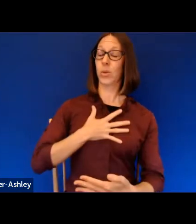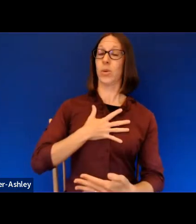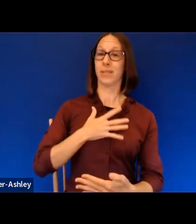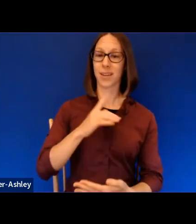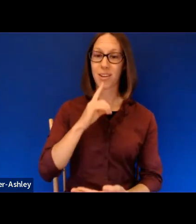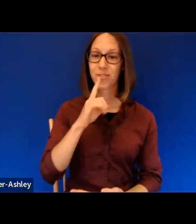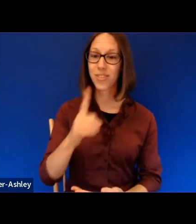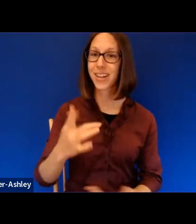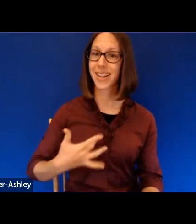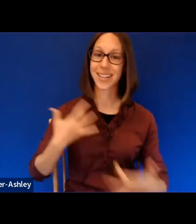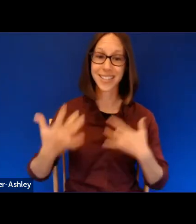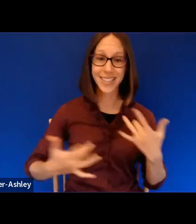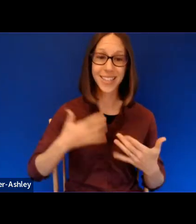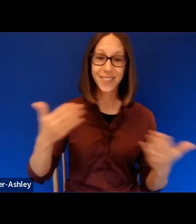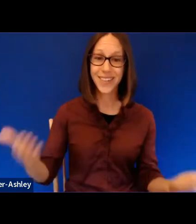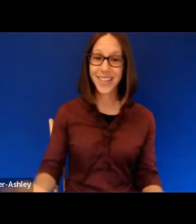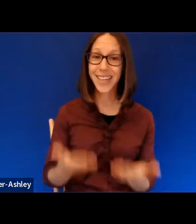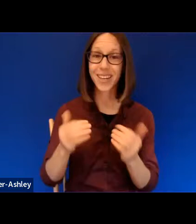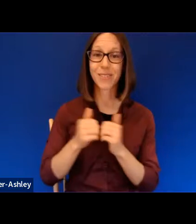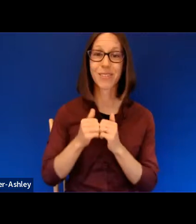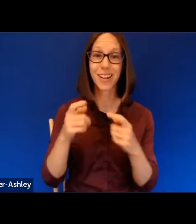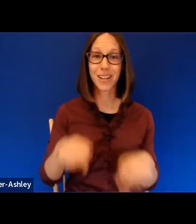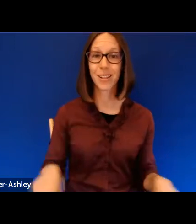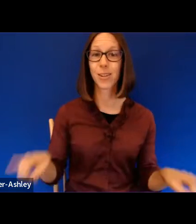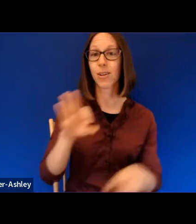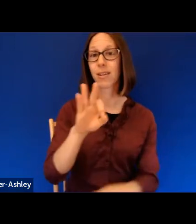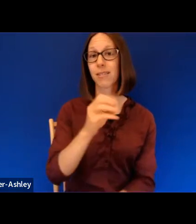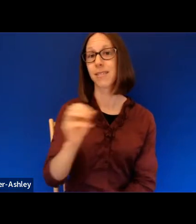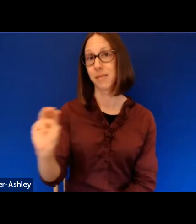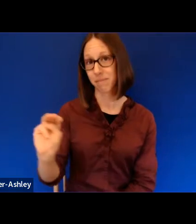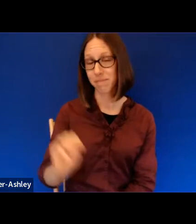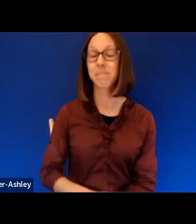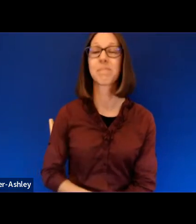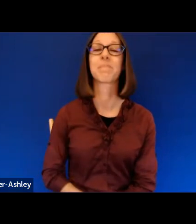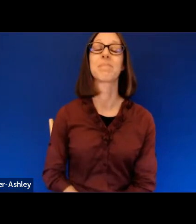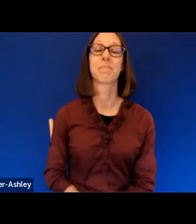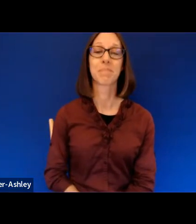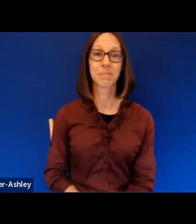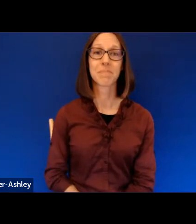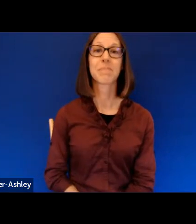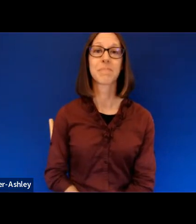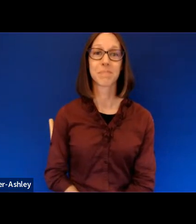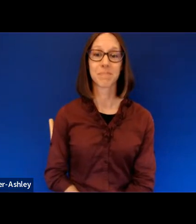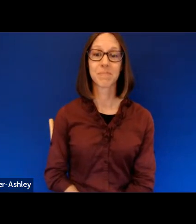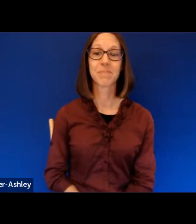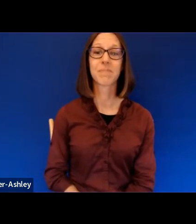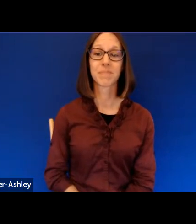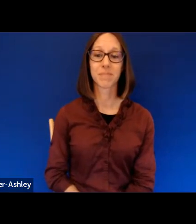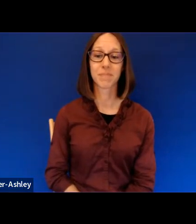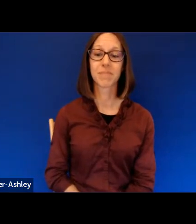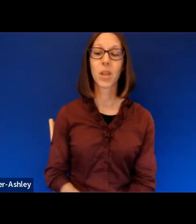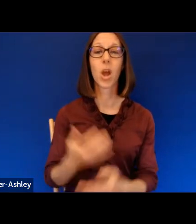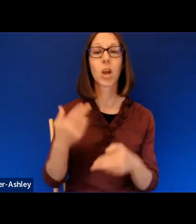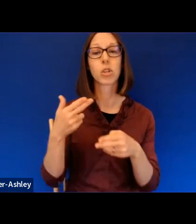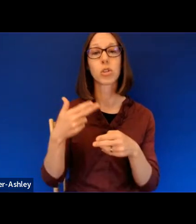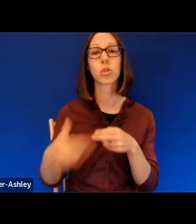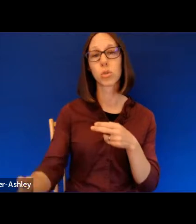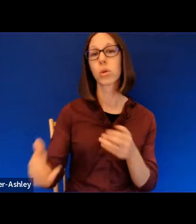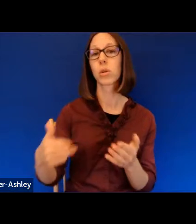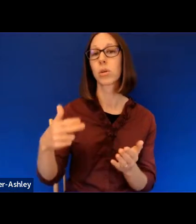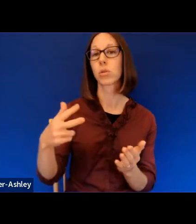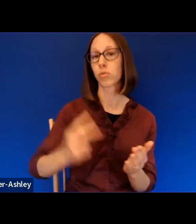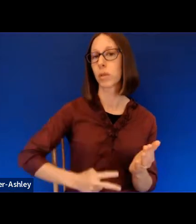to be here with you at Franklin and Marshall. I'm going to give a short reading and talk a little bit about